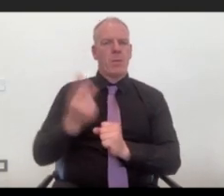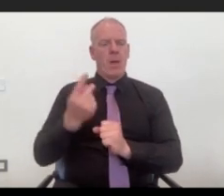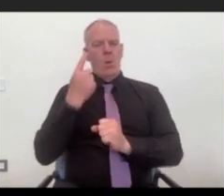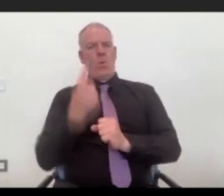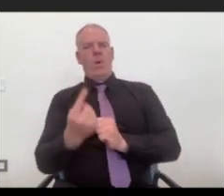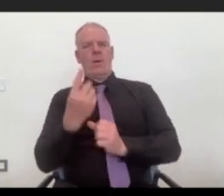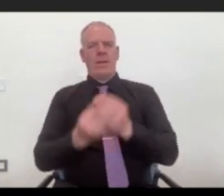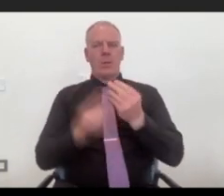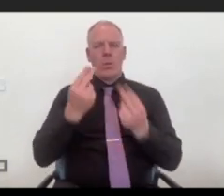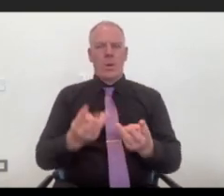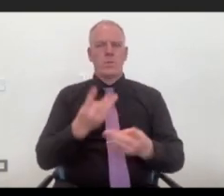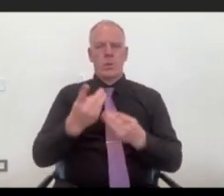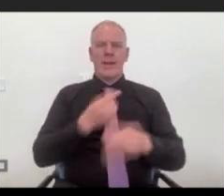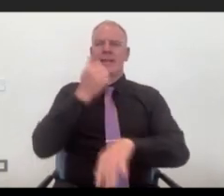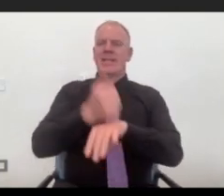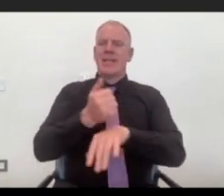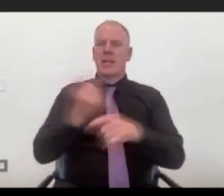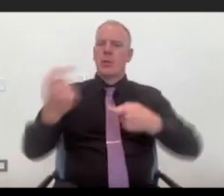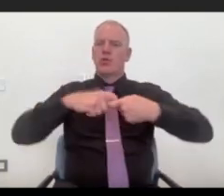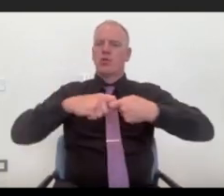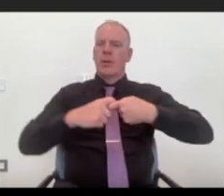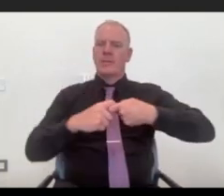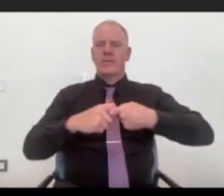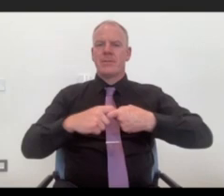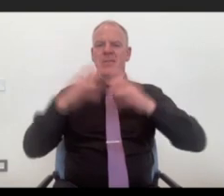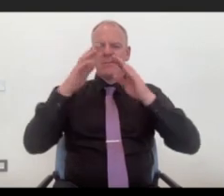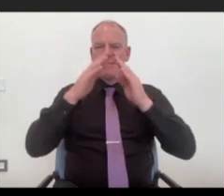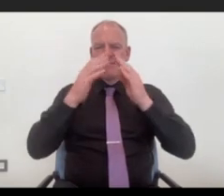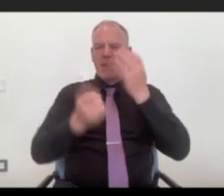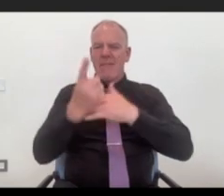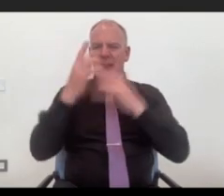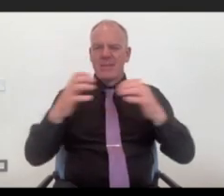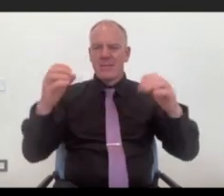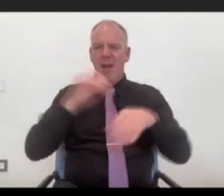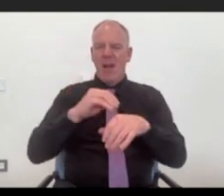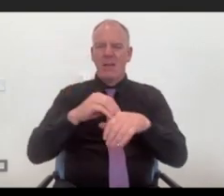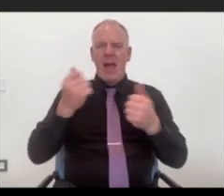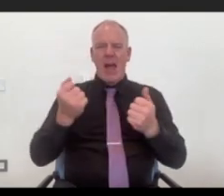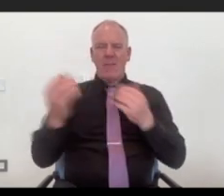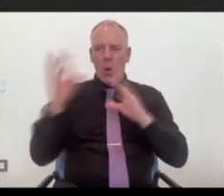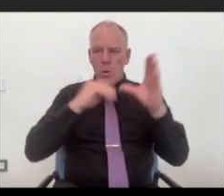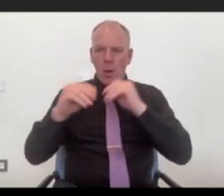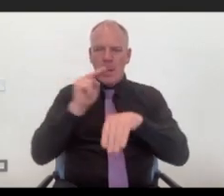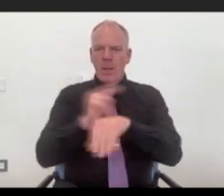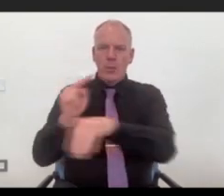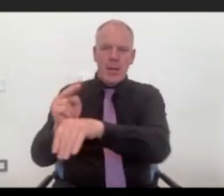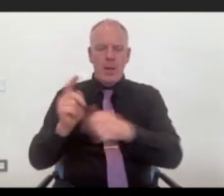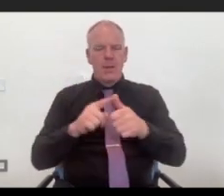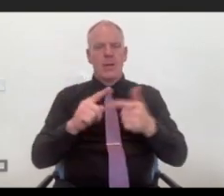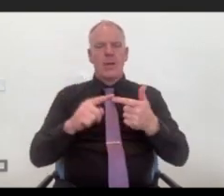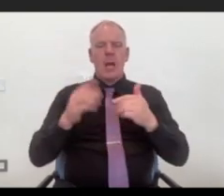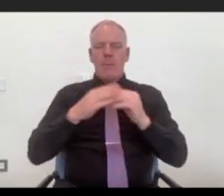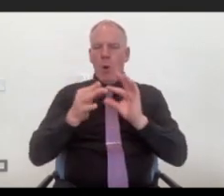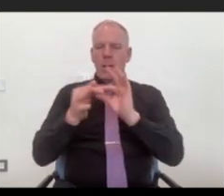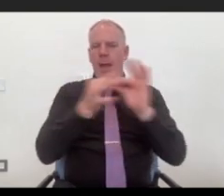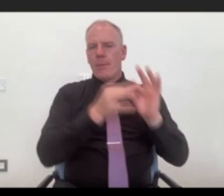is setting up joint events, whereby we can have peer-to-peer learning, where we can enhance collaborations. And I think it's